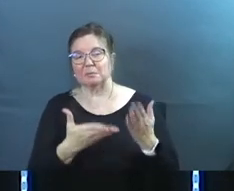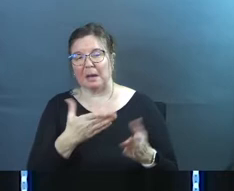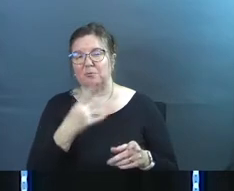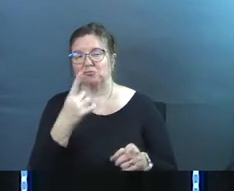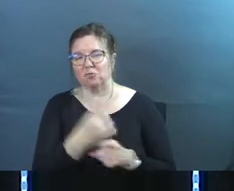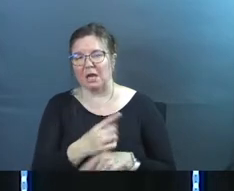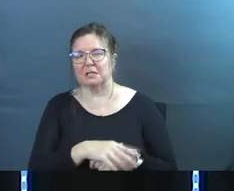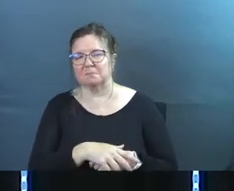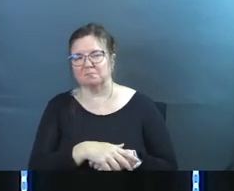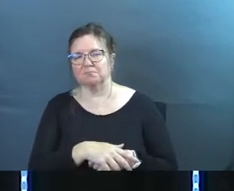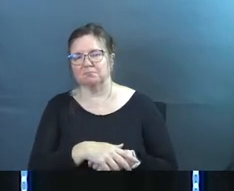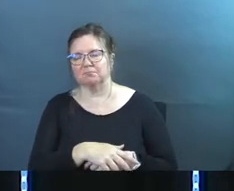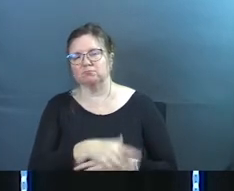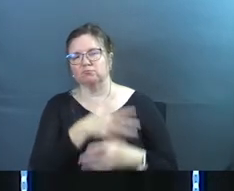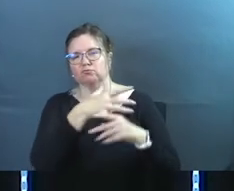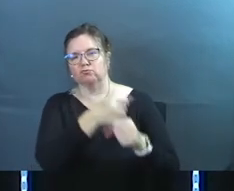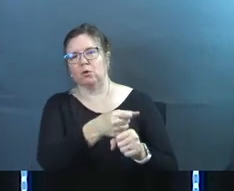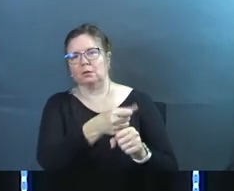probably right